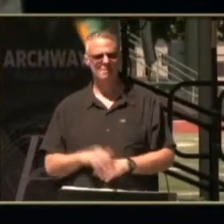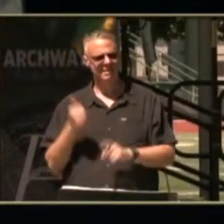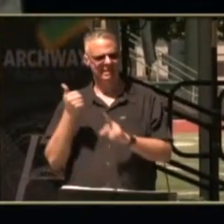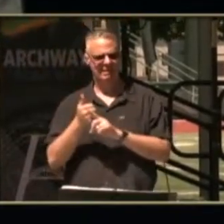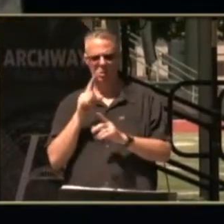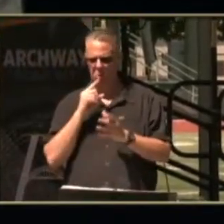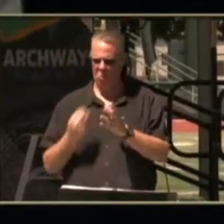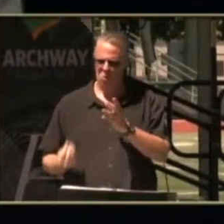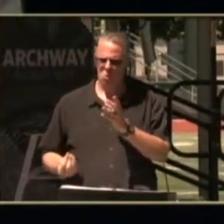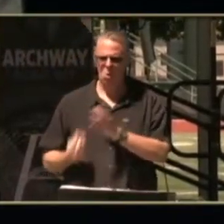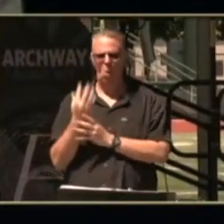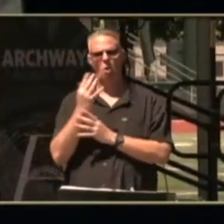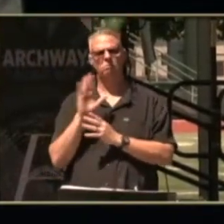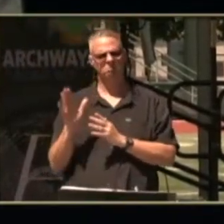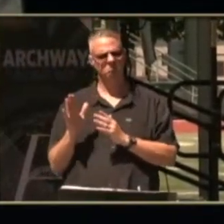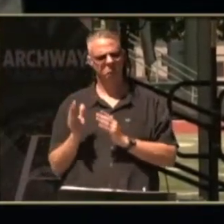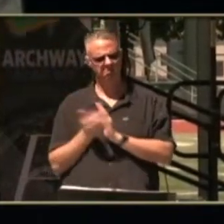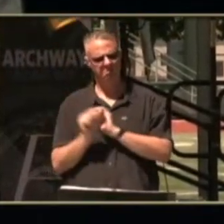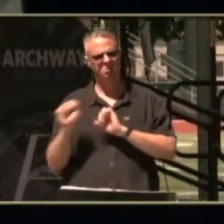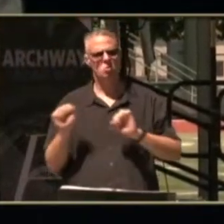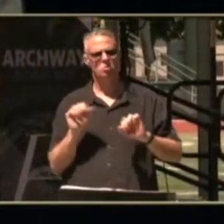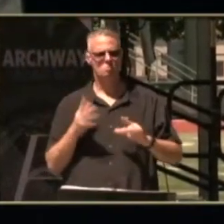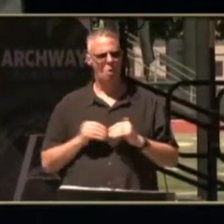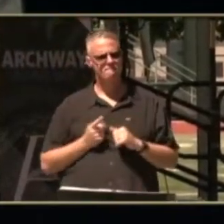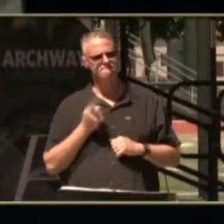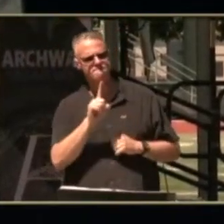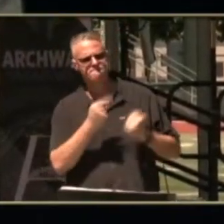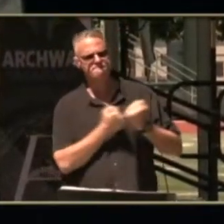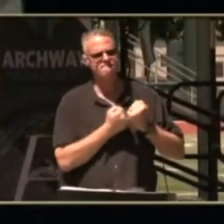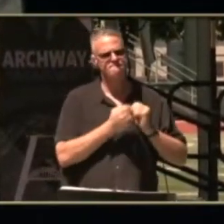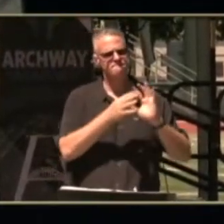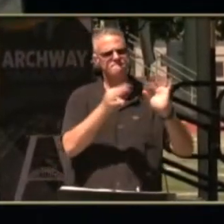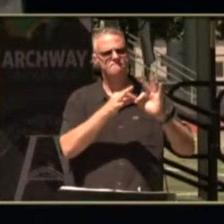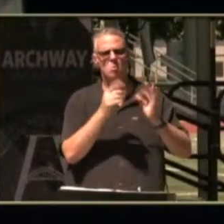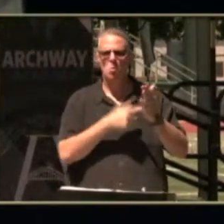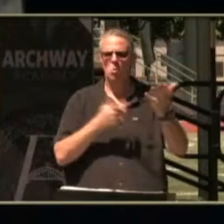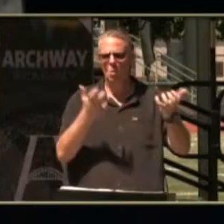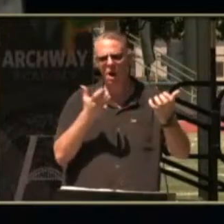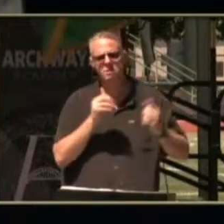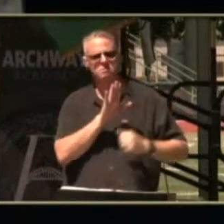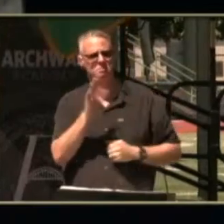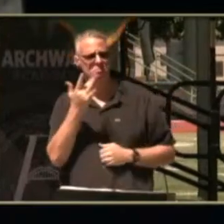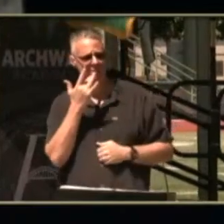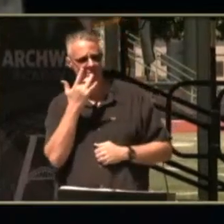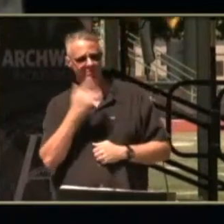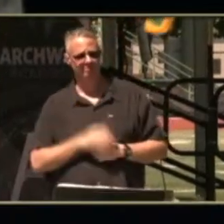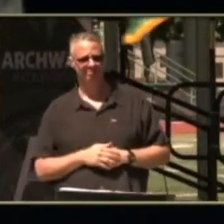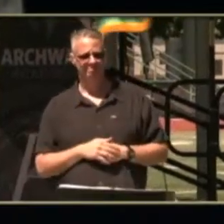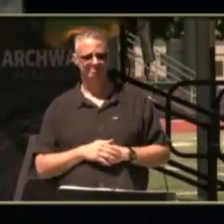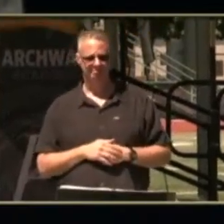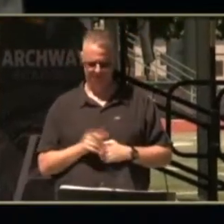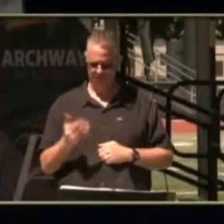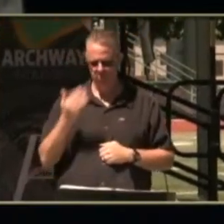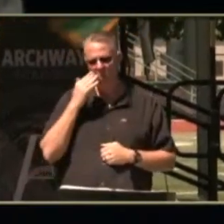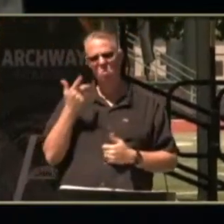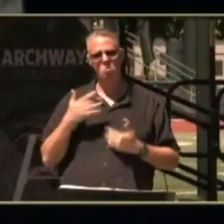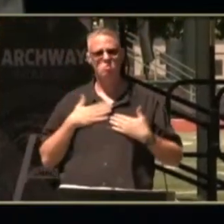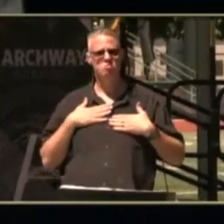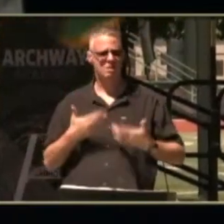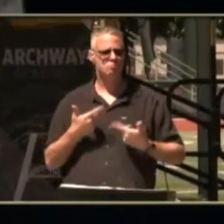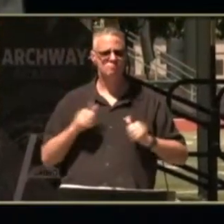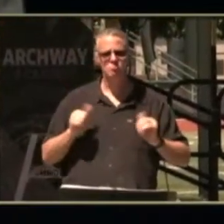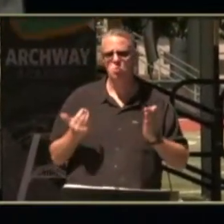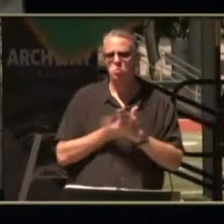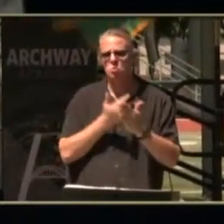grown immensely in his ability to advocate for his needs once and state his preferences he is self-assured and willing to try new things and take